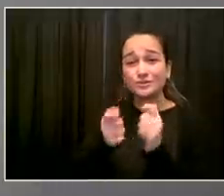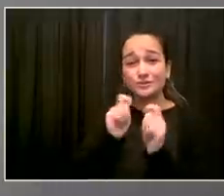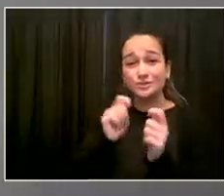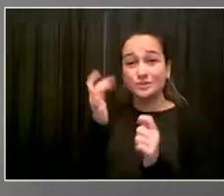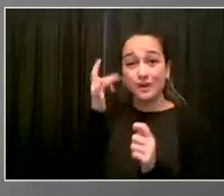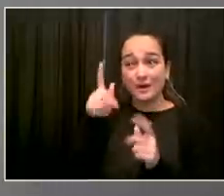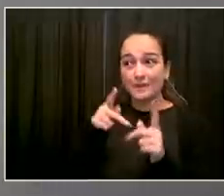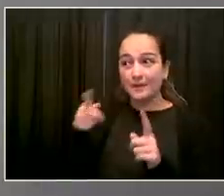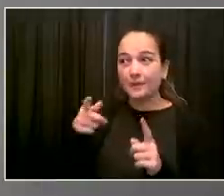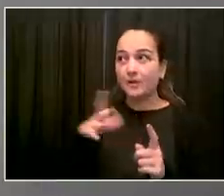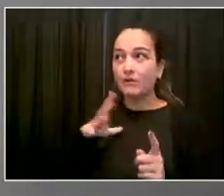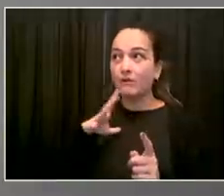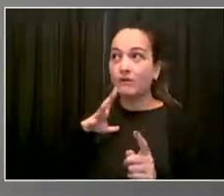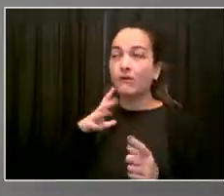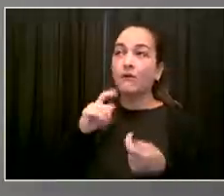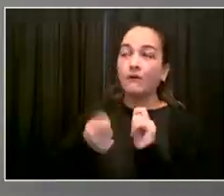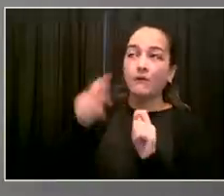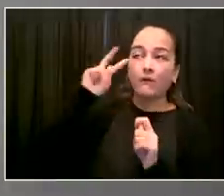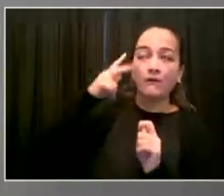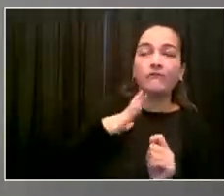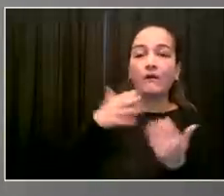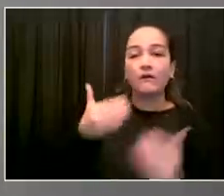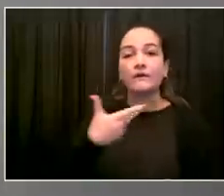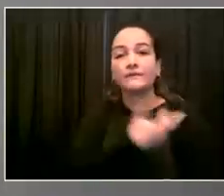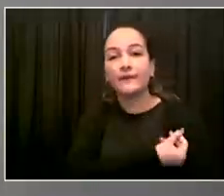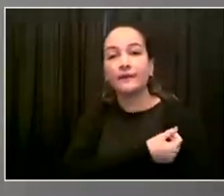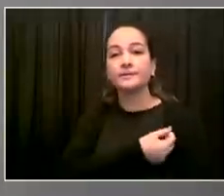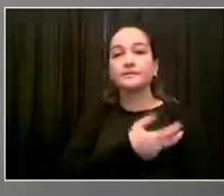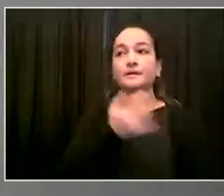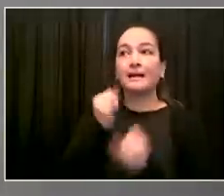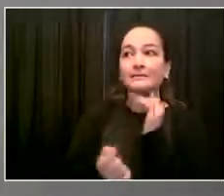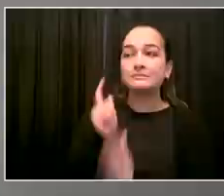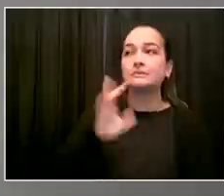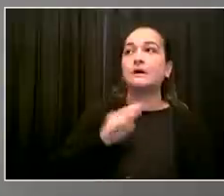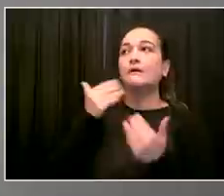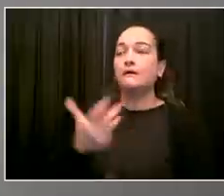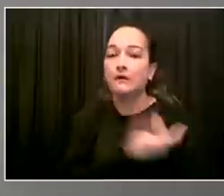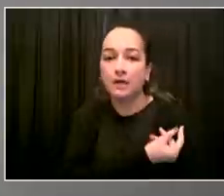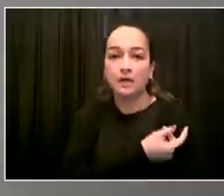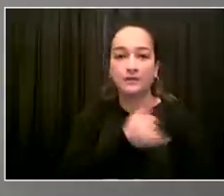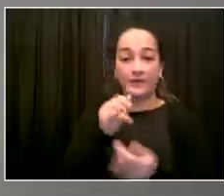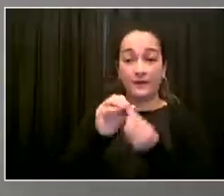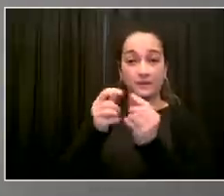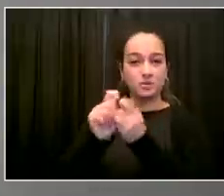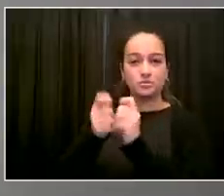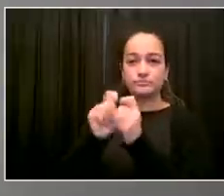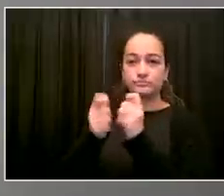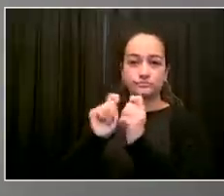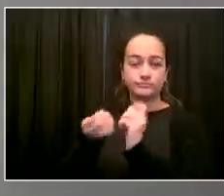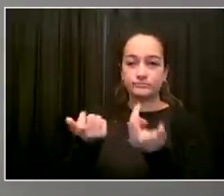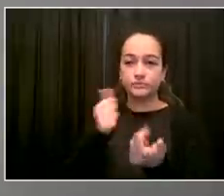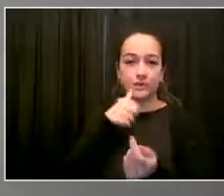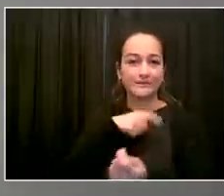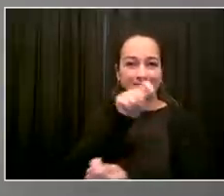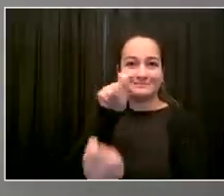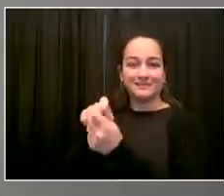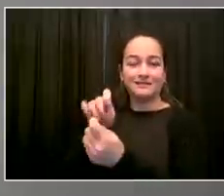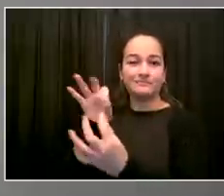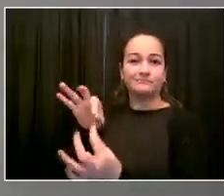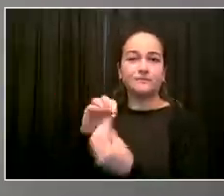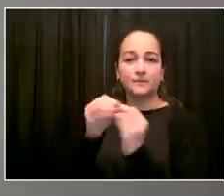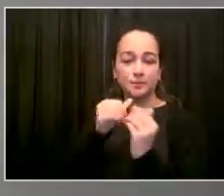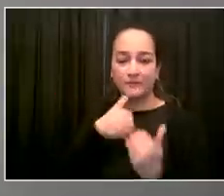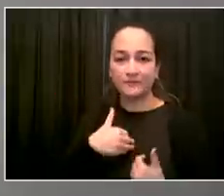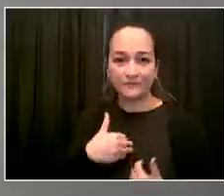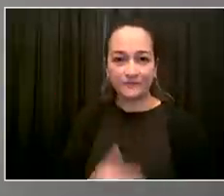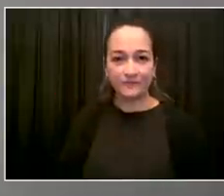there are 43,000 employees for health and hospitals. We're over 90%, which means there are about 5